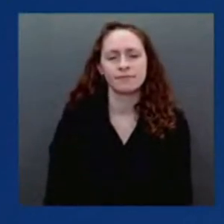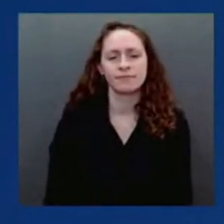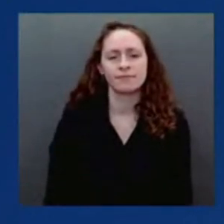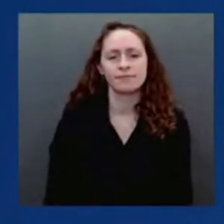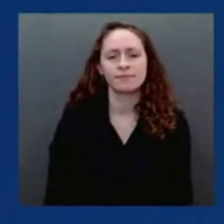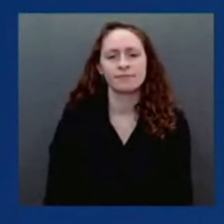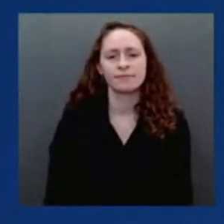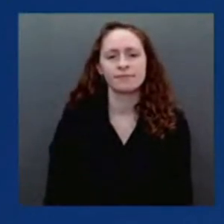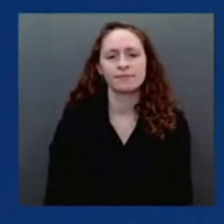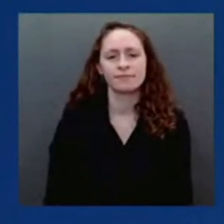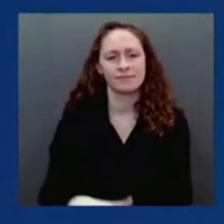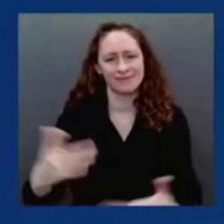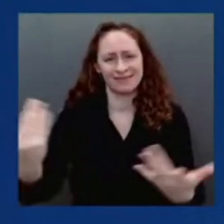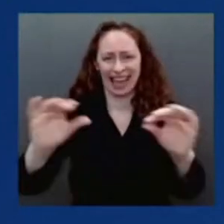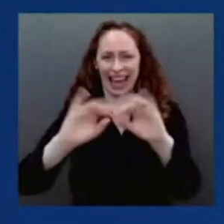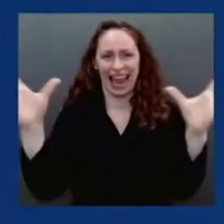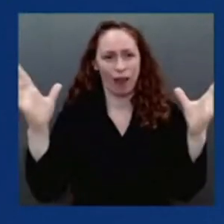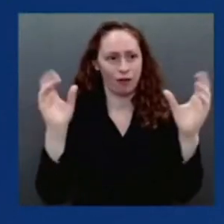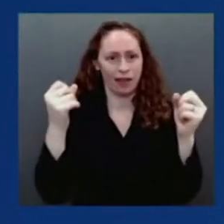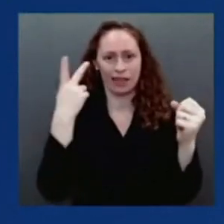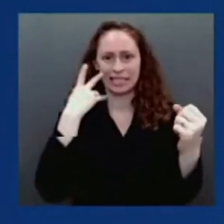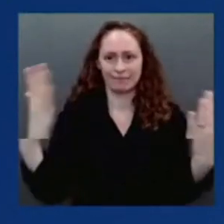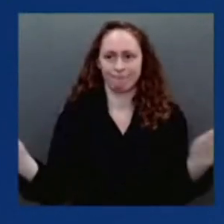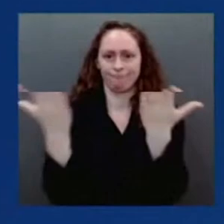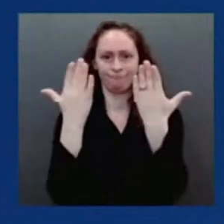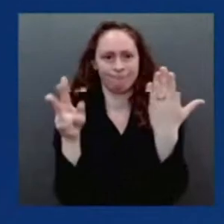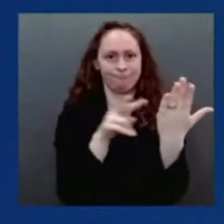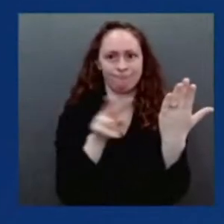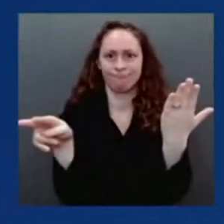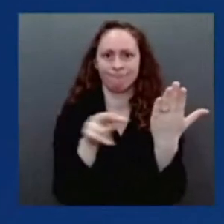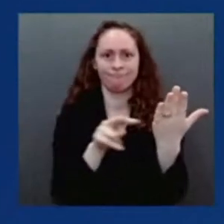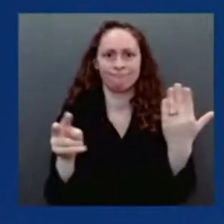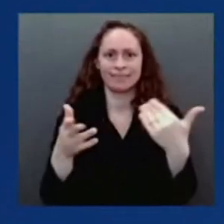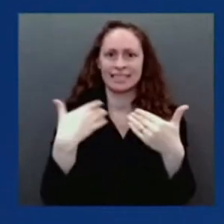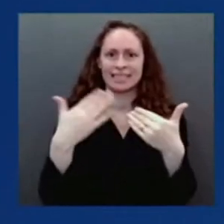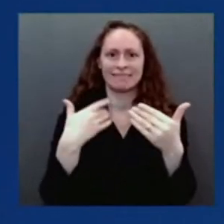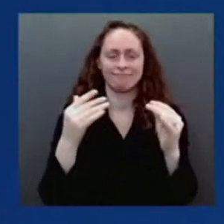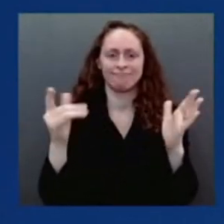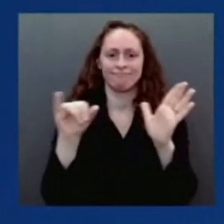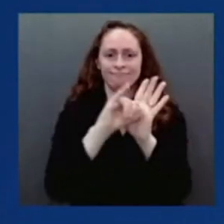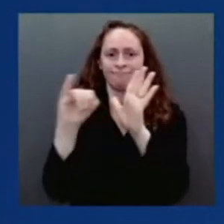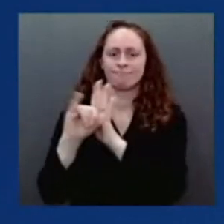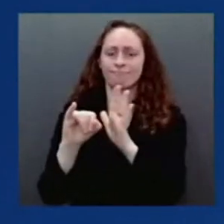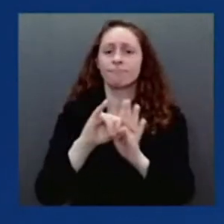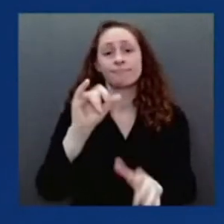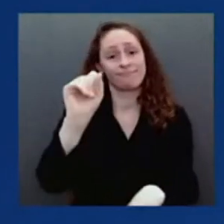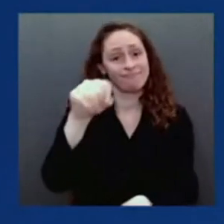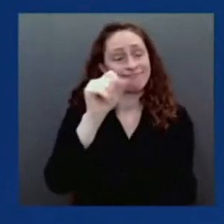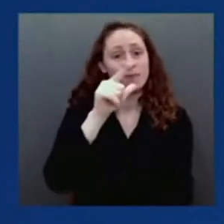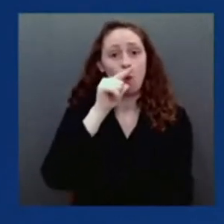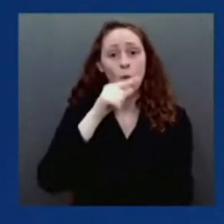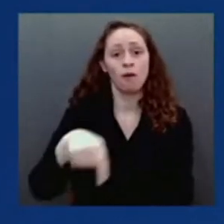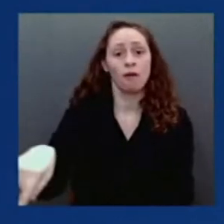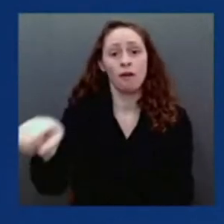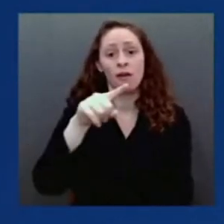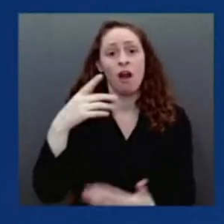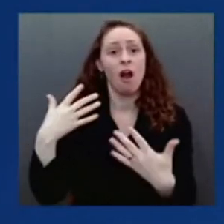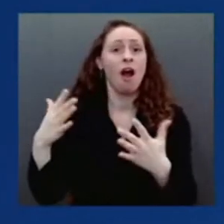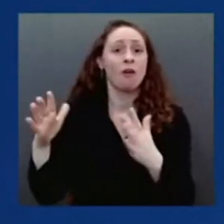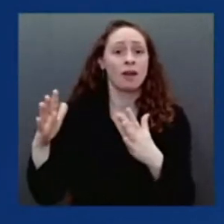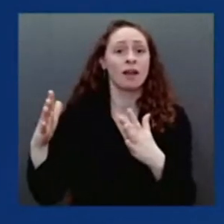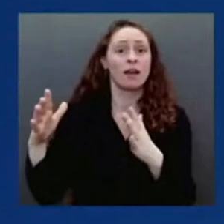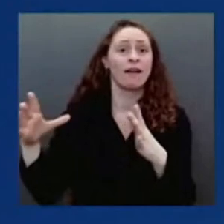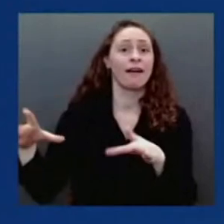higher now than we have ever previously seen, the ratio of hospitalizations to cases remains lower than